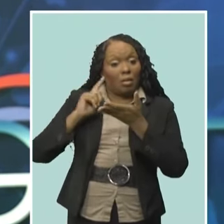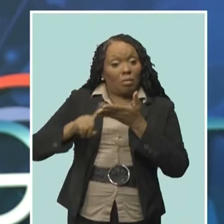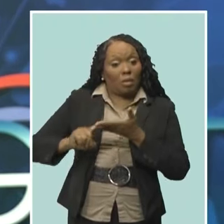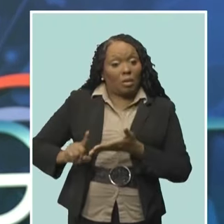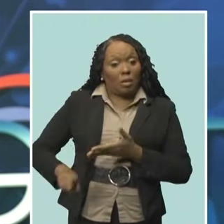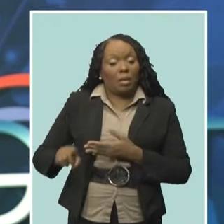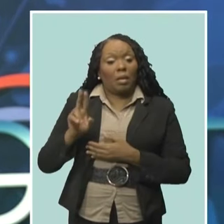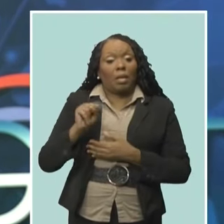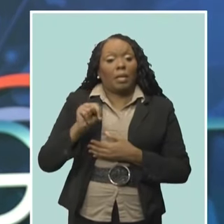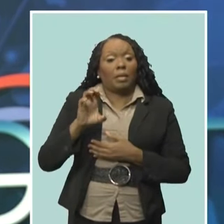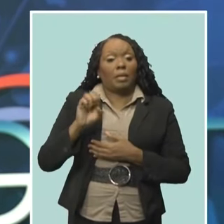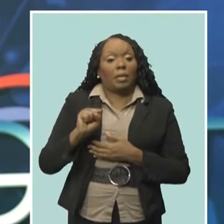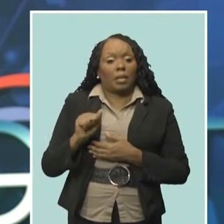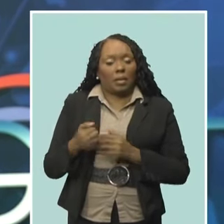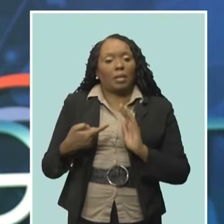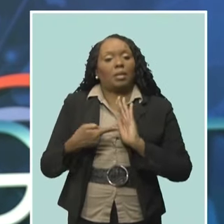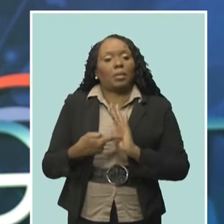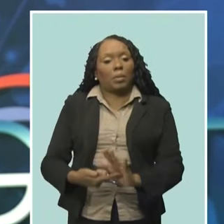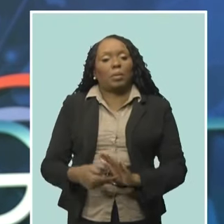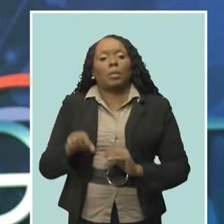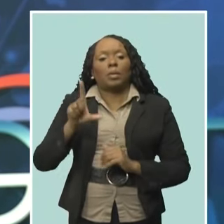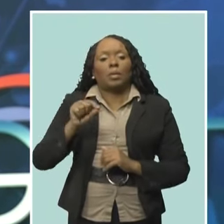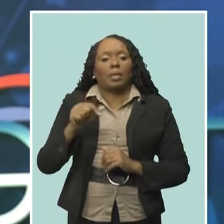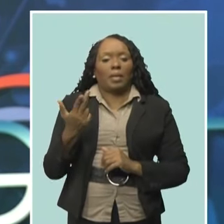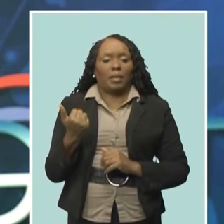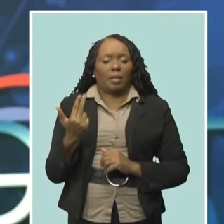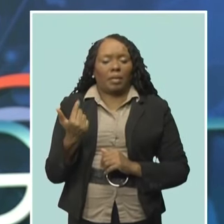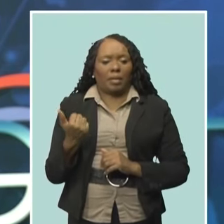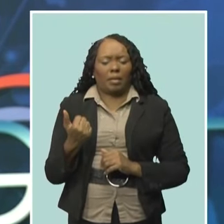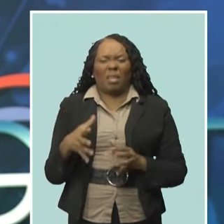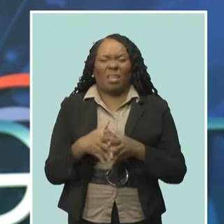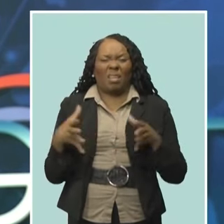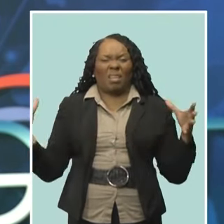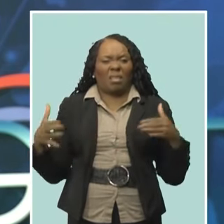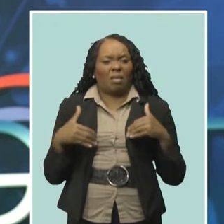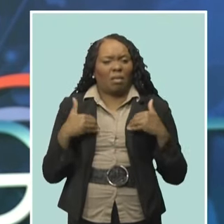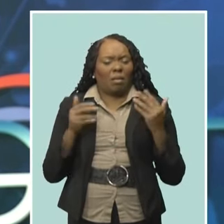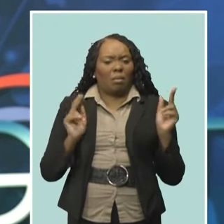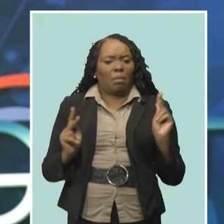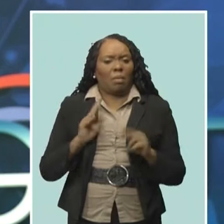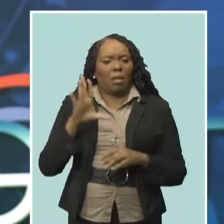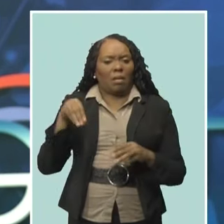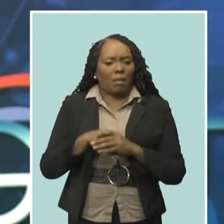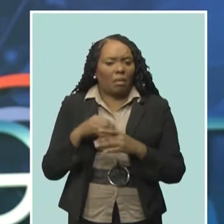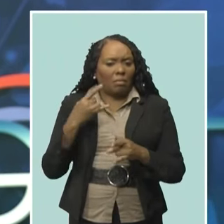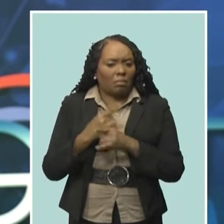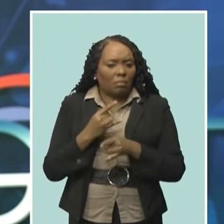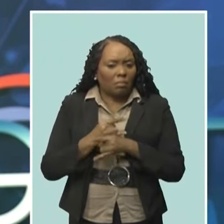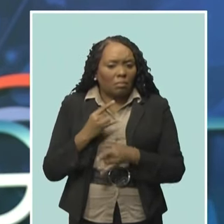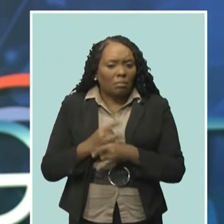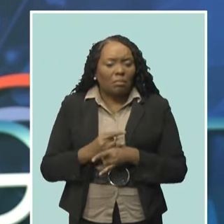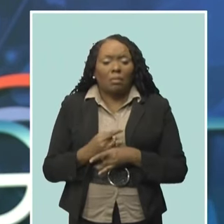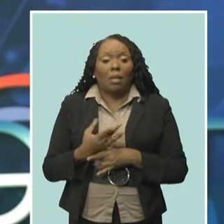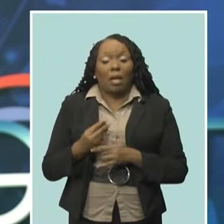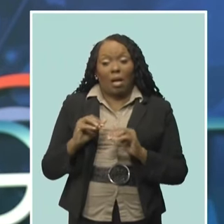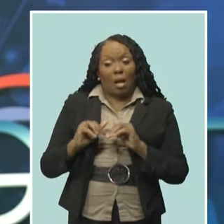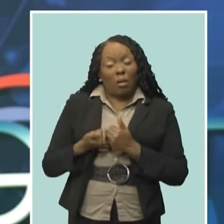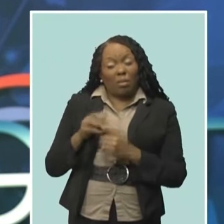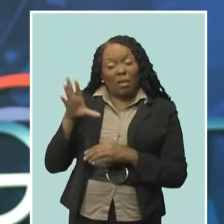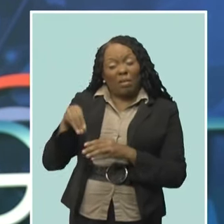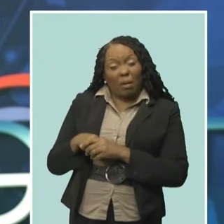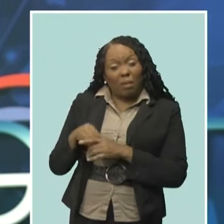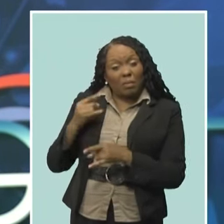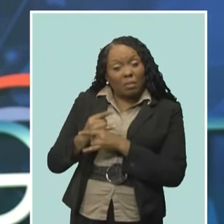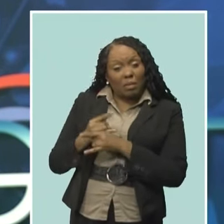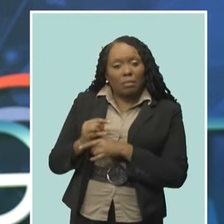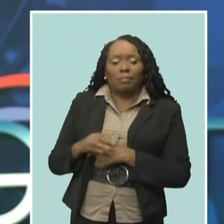in 2013 shows a high number of young people engage in substance abuse and are usually introduced to it by a relative at